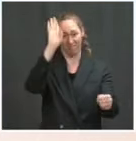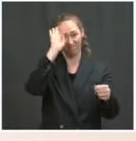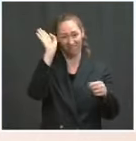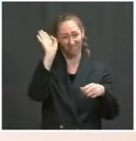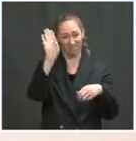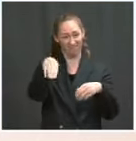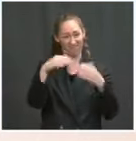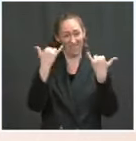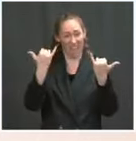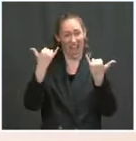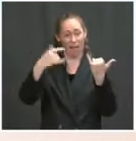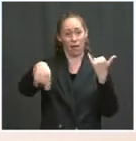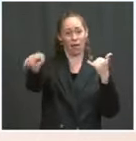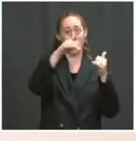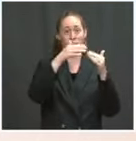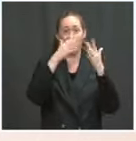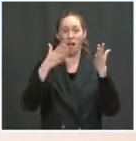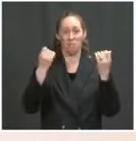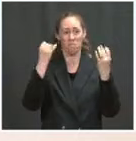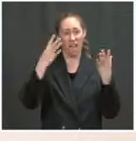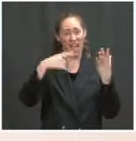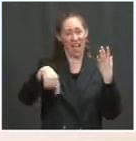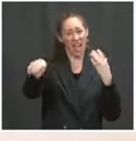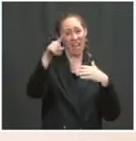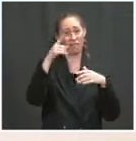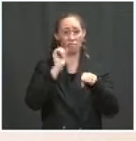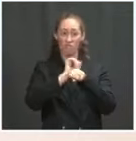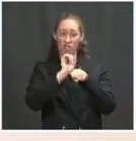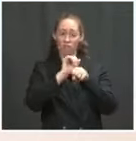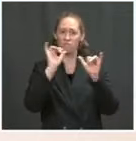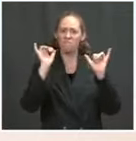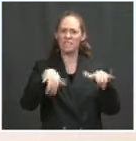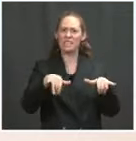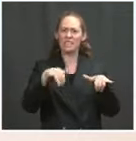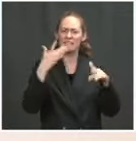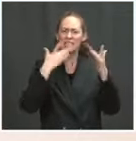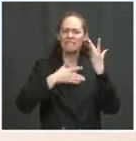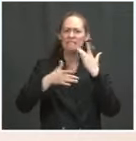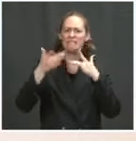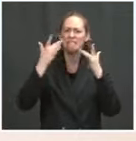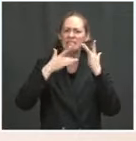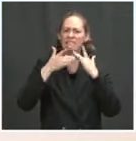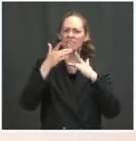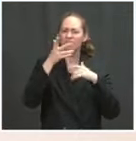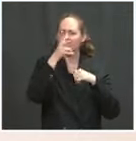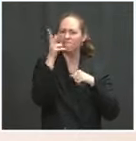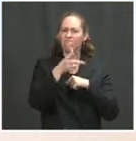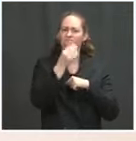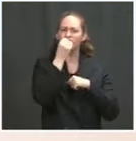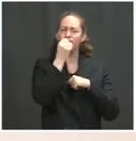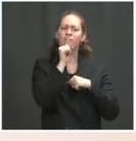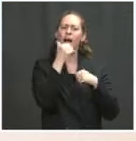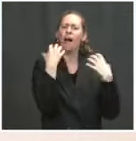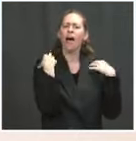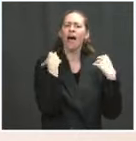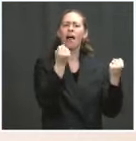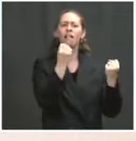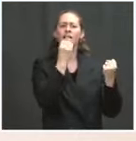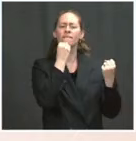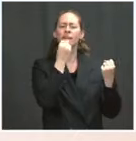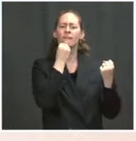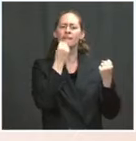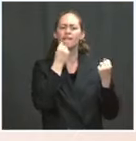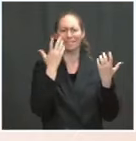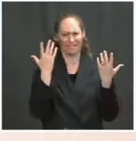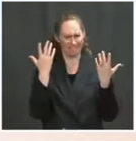a significant percentage of our GDP, that educational achievement is somewhat dependent on youngsters having healthy and nutritious food as they begin